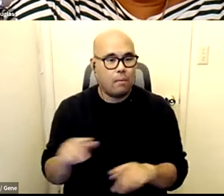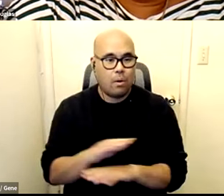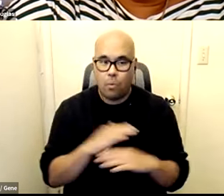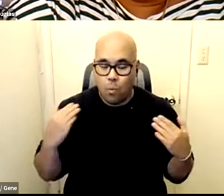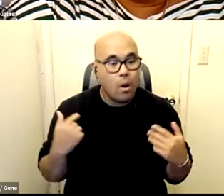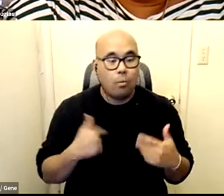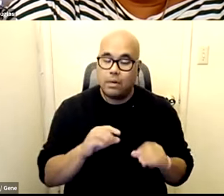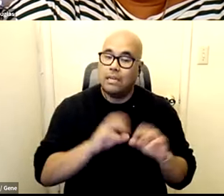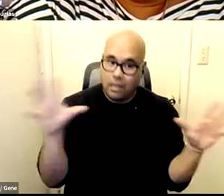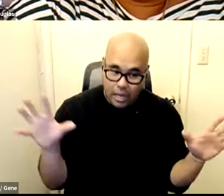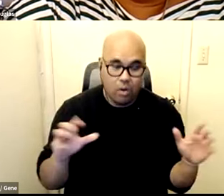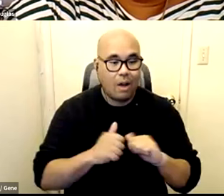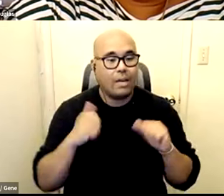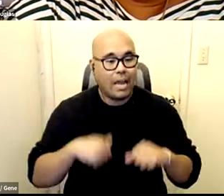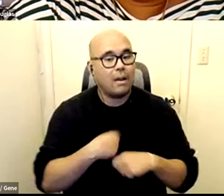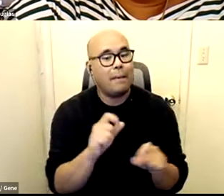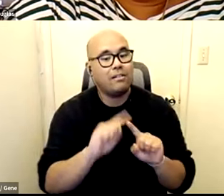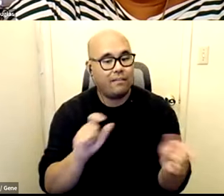clear about the way that we can make change